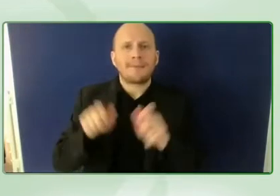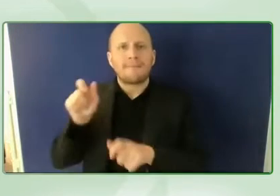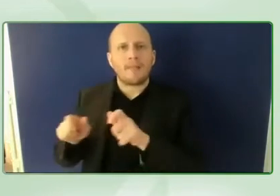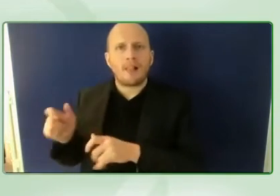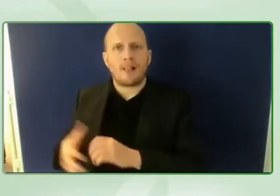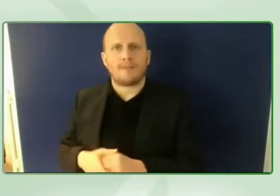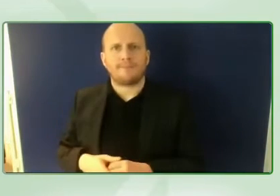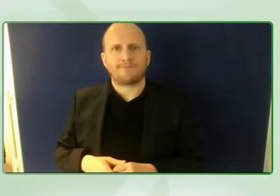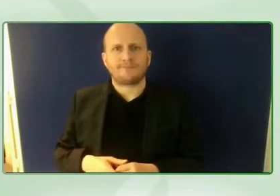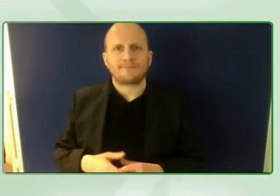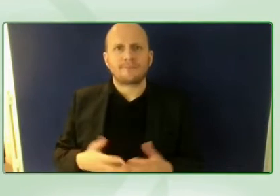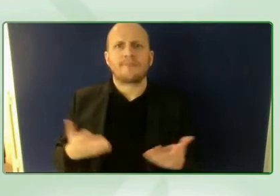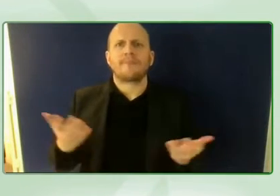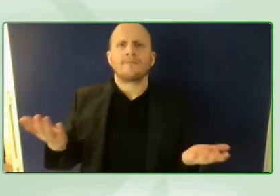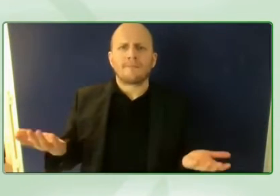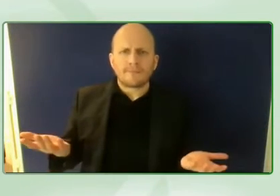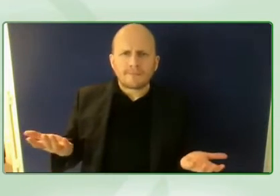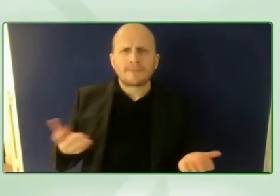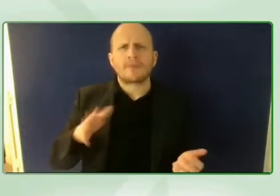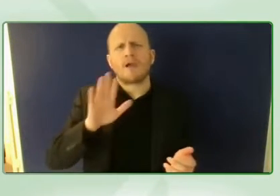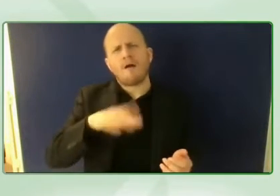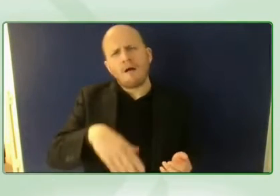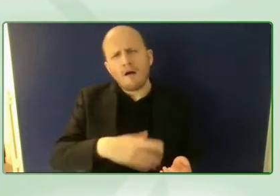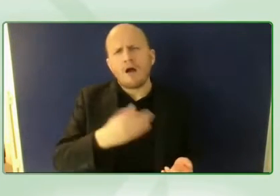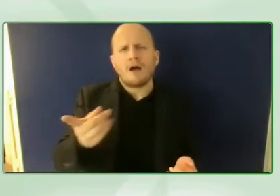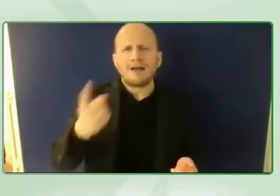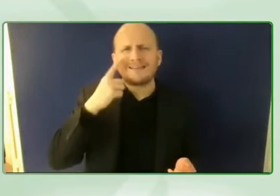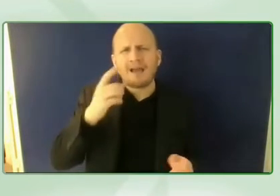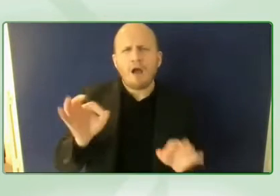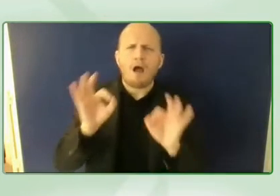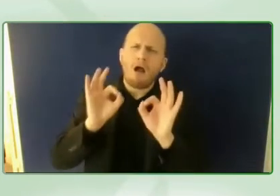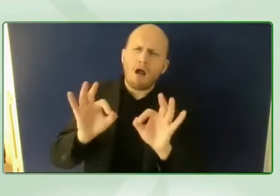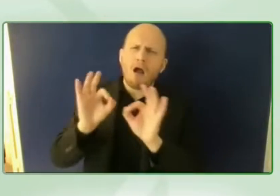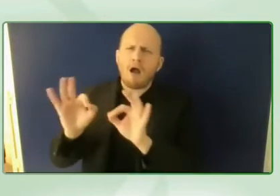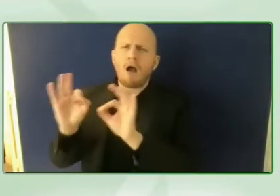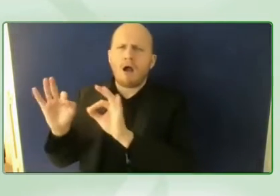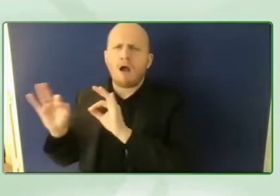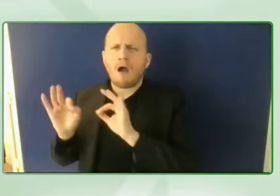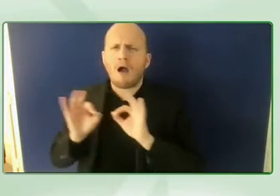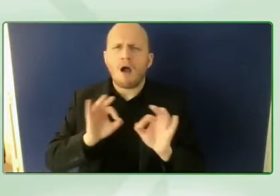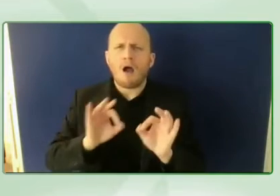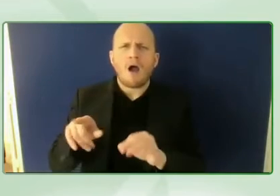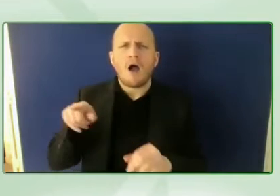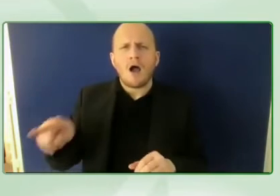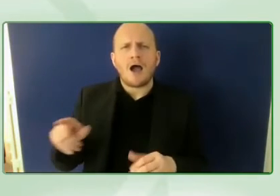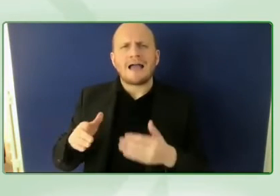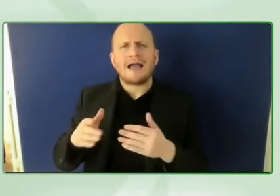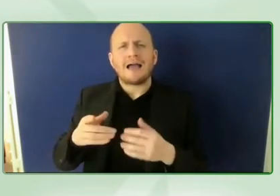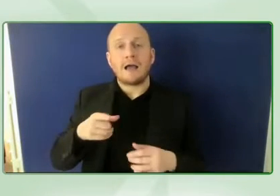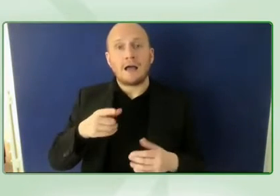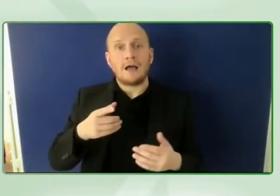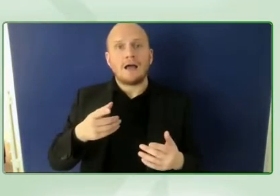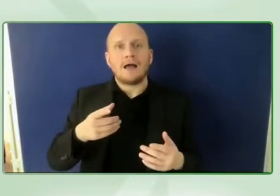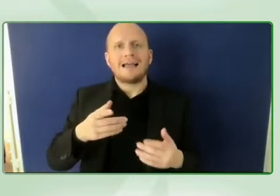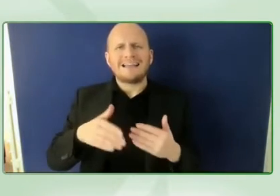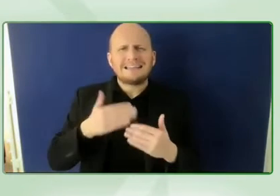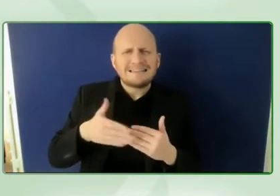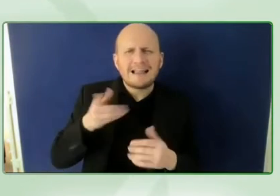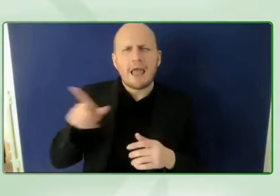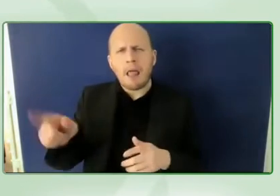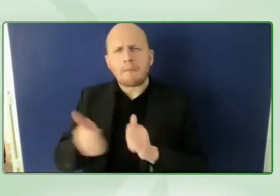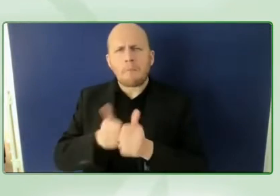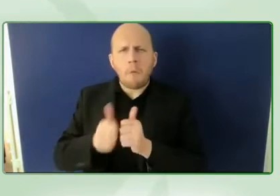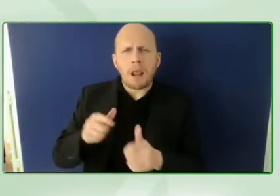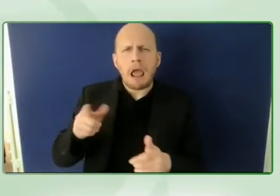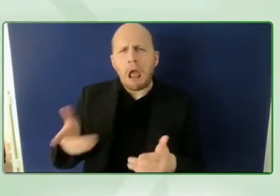short space of time or do these amazing achievements and we've got to change that mindset that actually there's 1.2 billion people out there 15 of